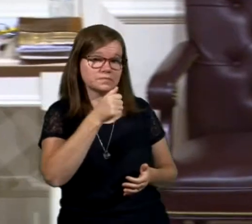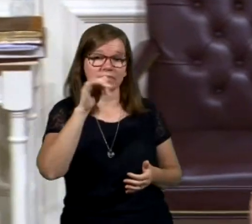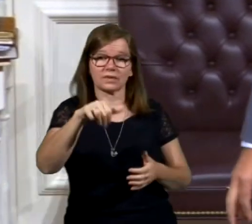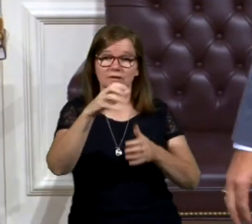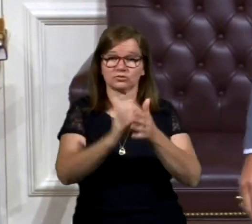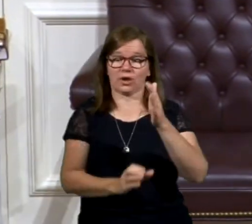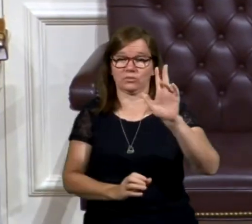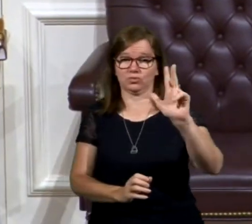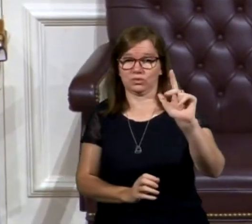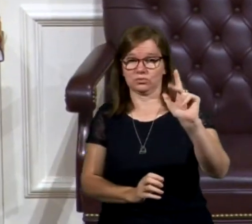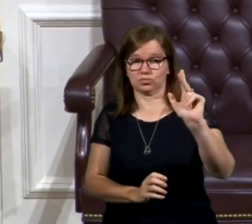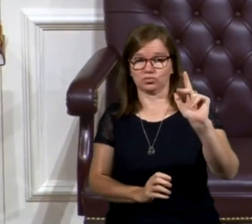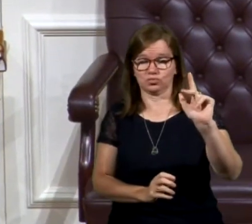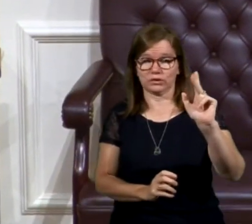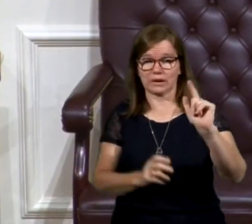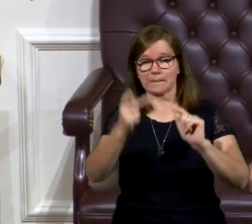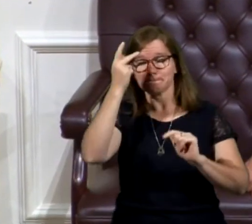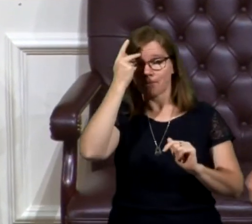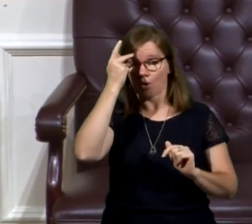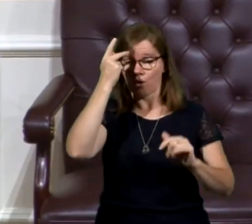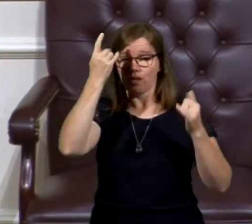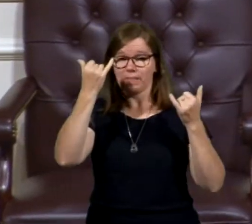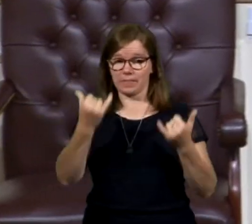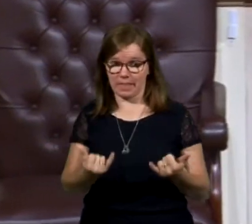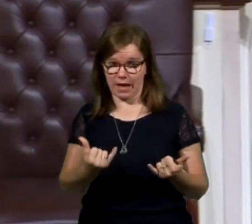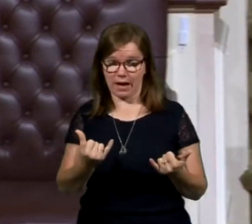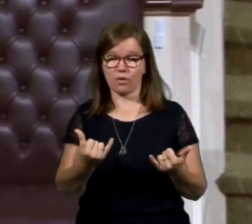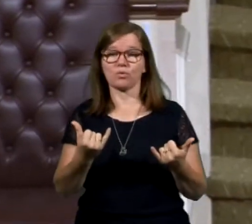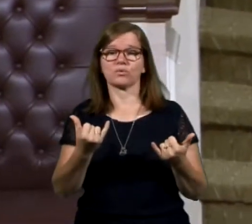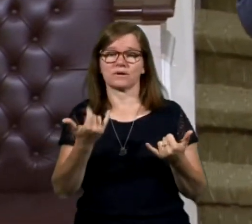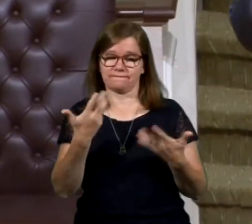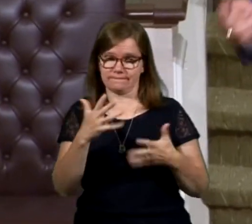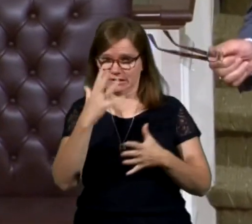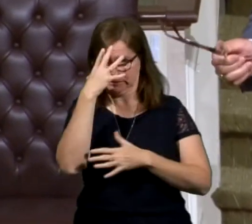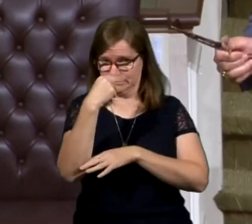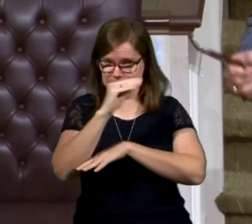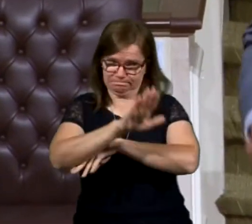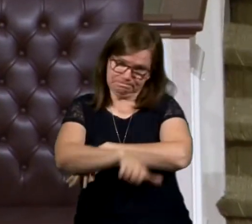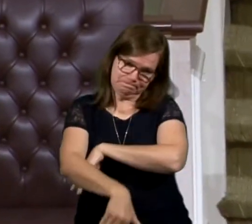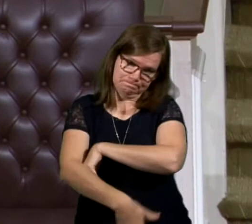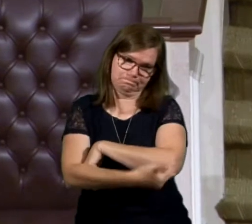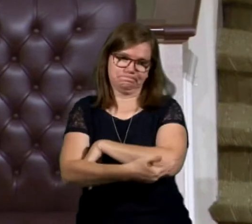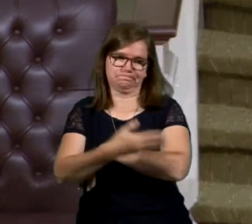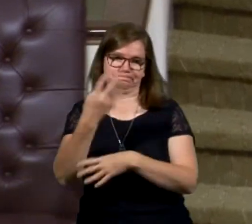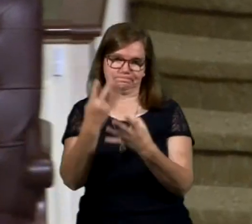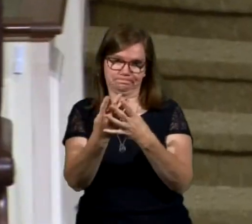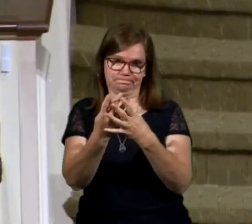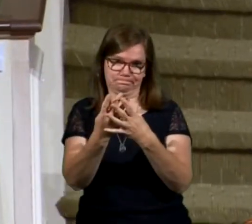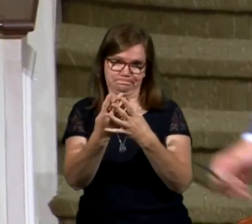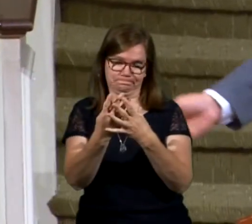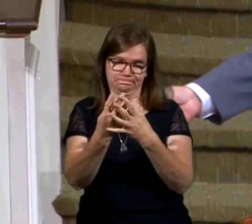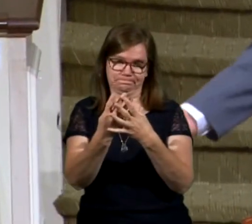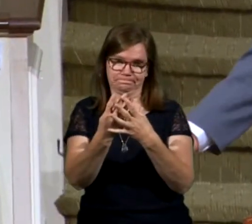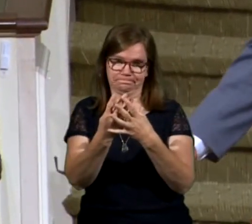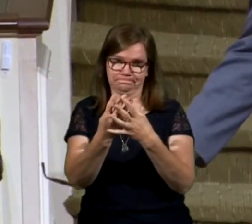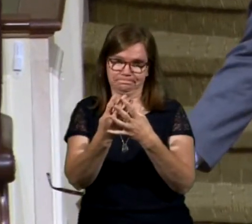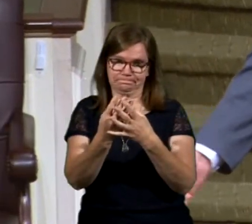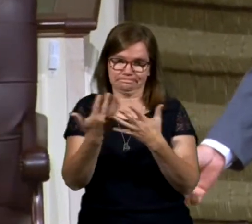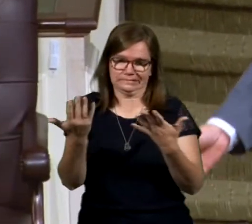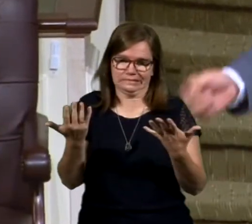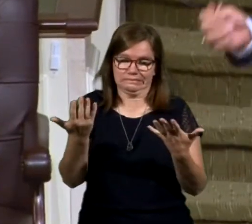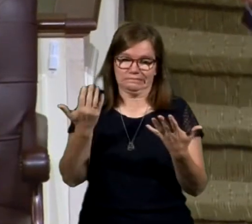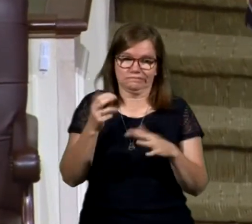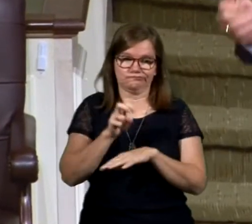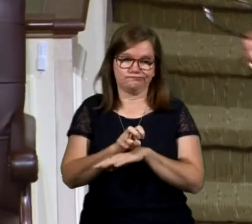chapter 23. The apostle Paul is now, has spent a night in jail. And he doesn't know really what's going